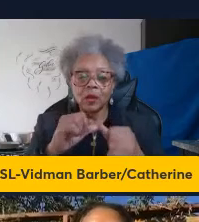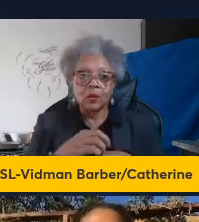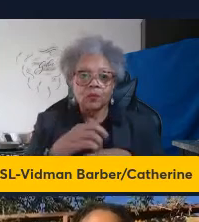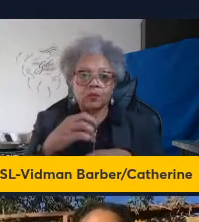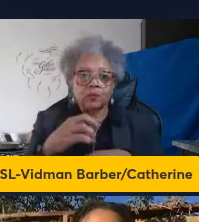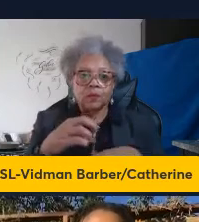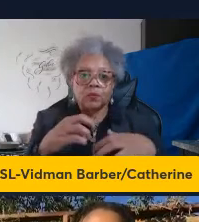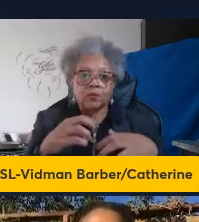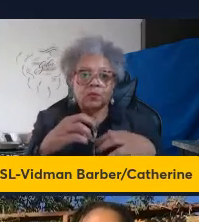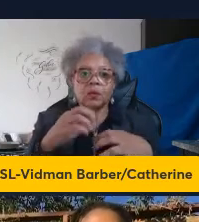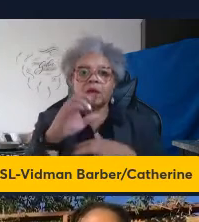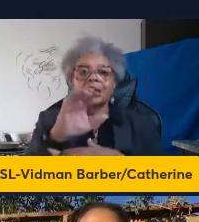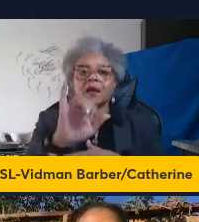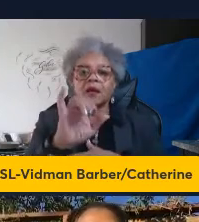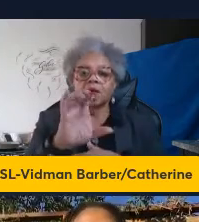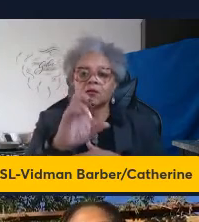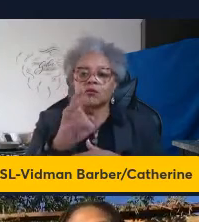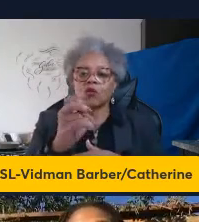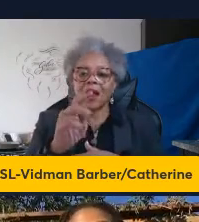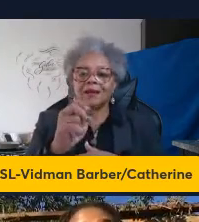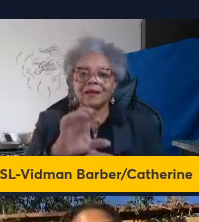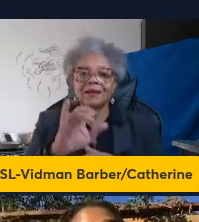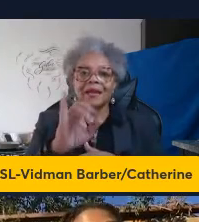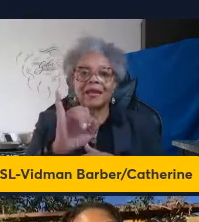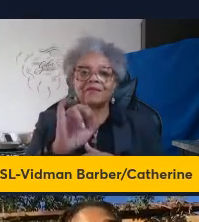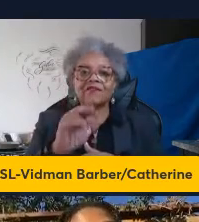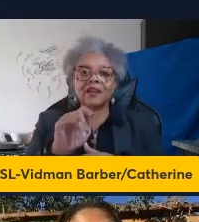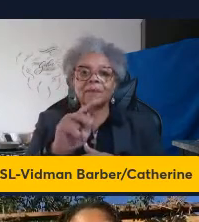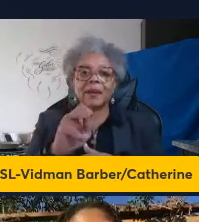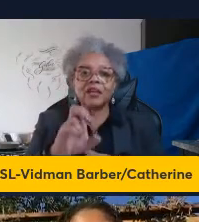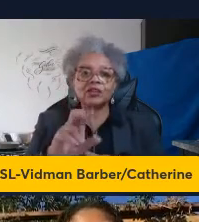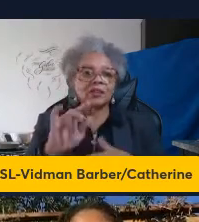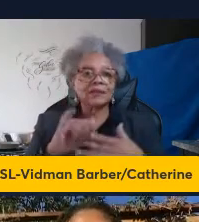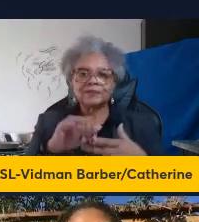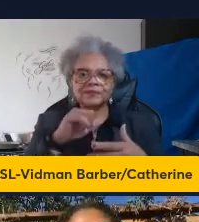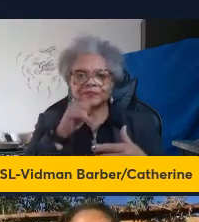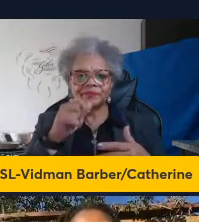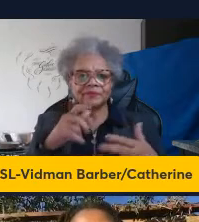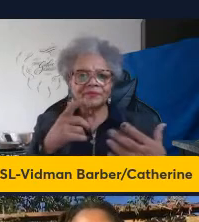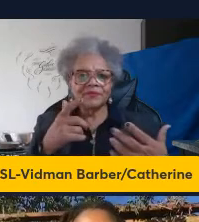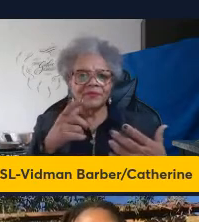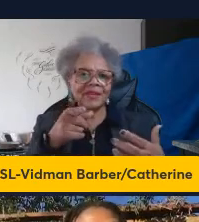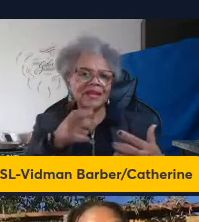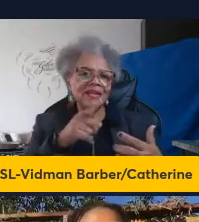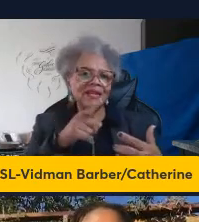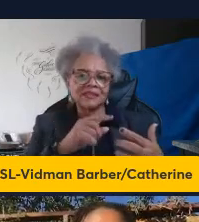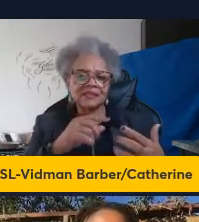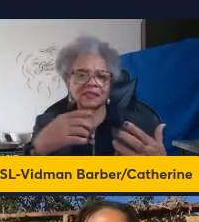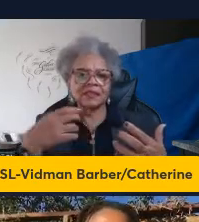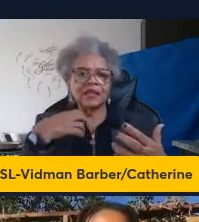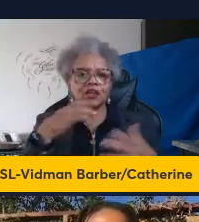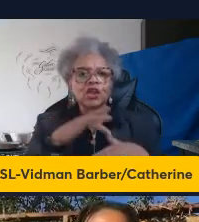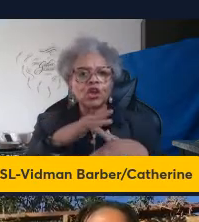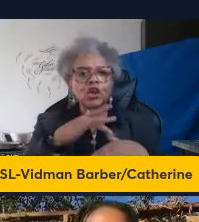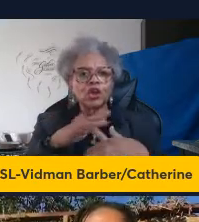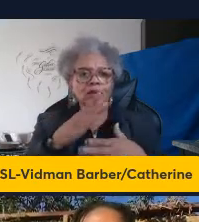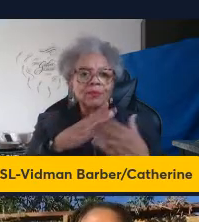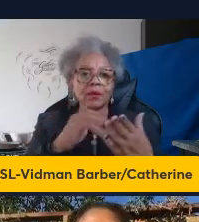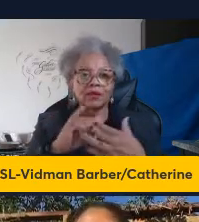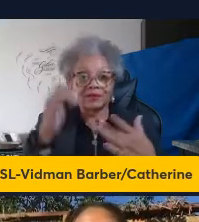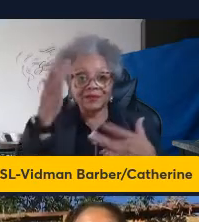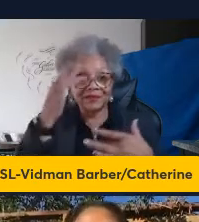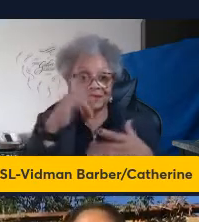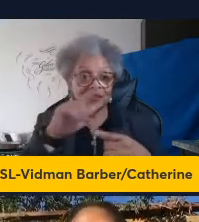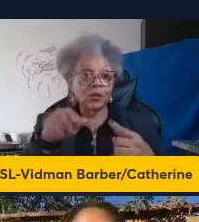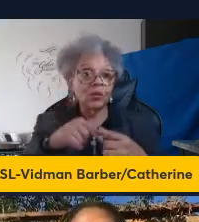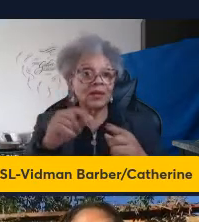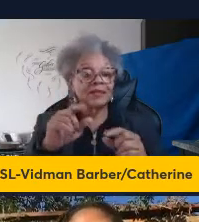immunocompromised. Inflammation is not necessarily bad, and in fact, it's incredibly beneficial in the early stages of disease when